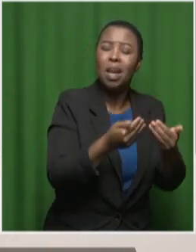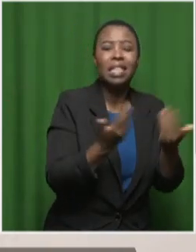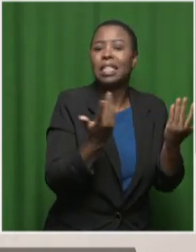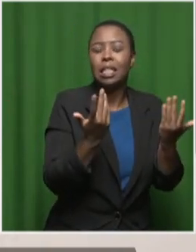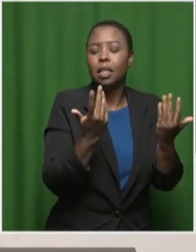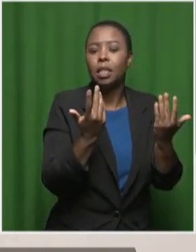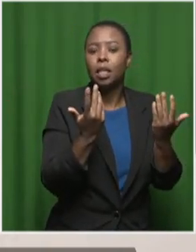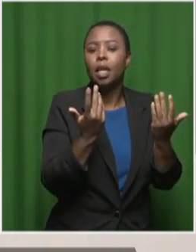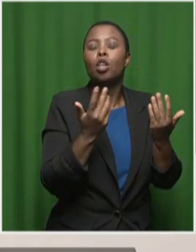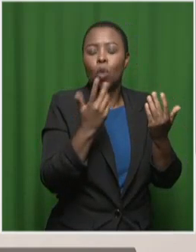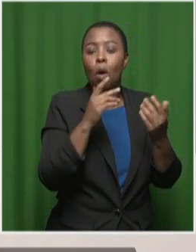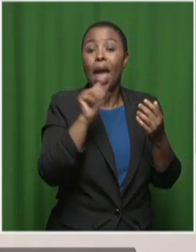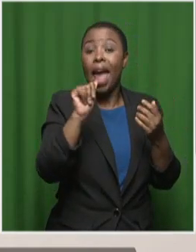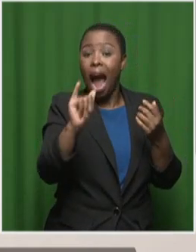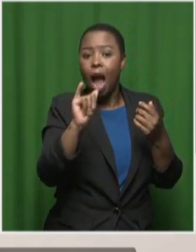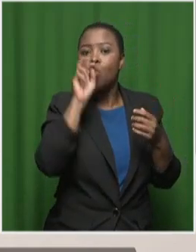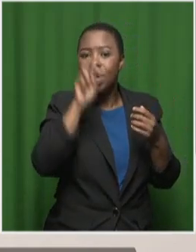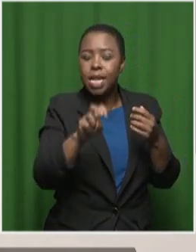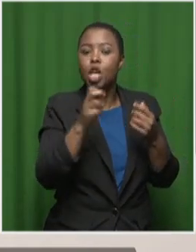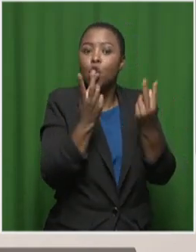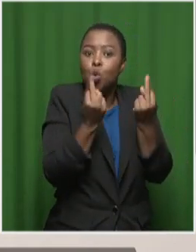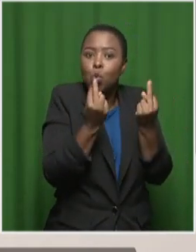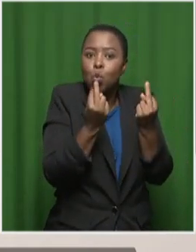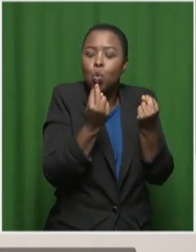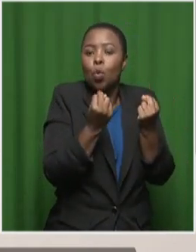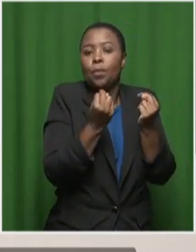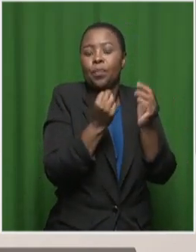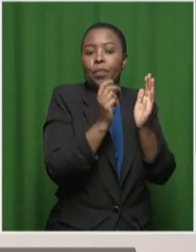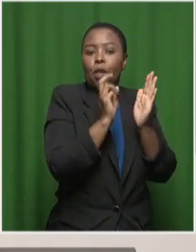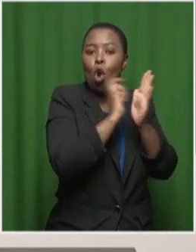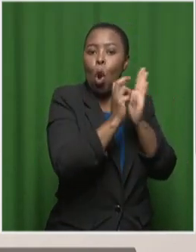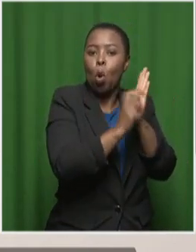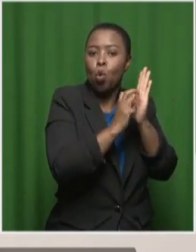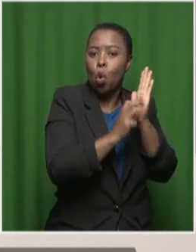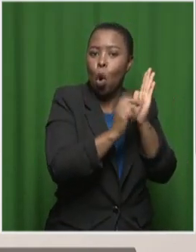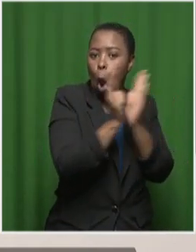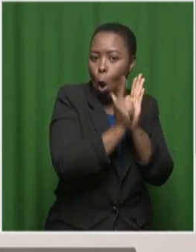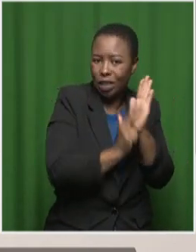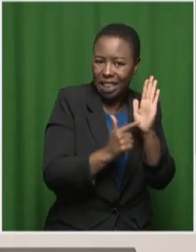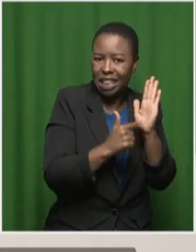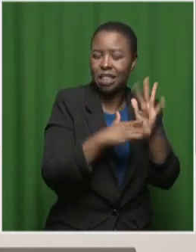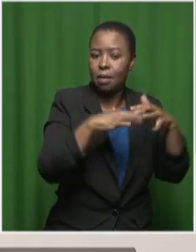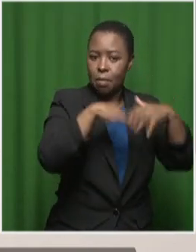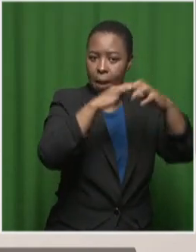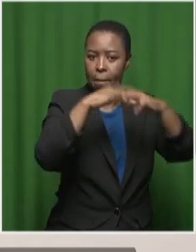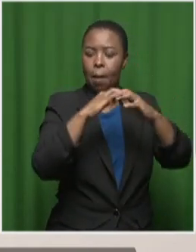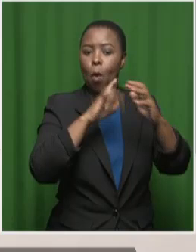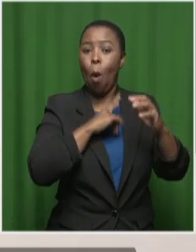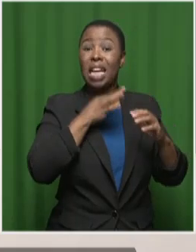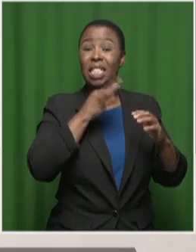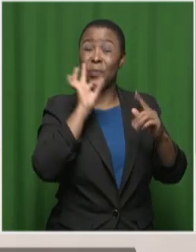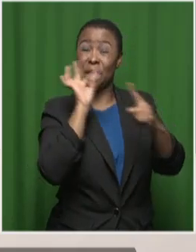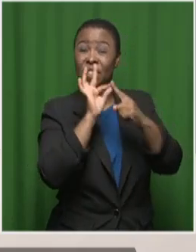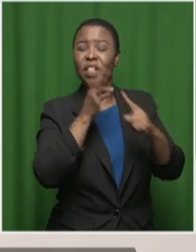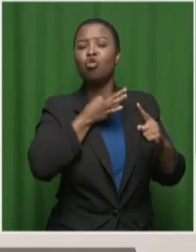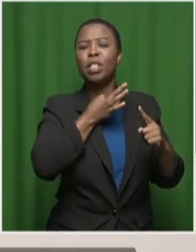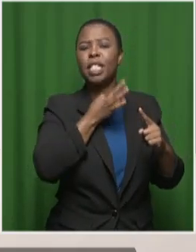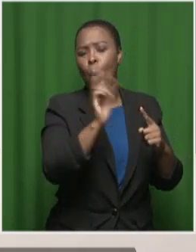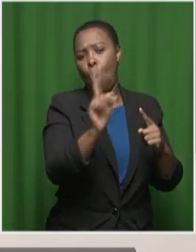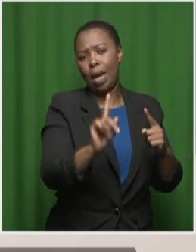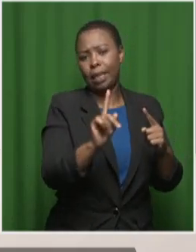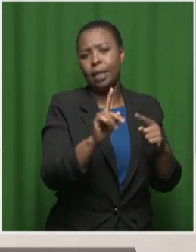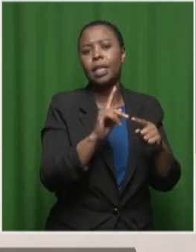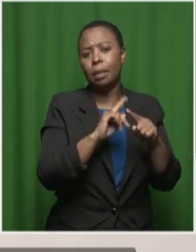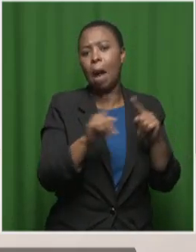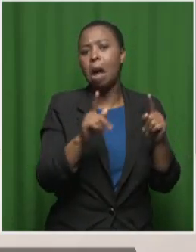With AI, you need a new body of regulations to protect people from the specific threats that it brings up. But it still won't be the